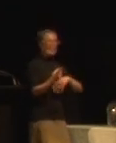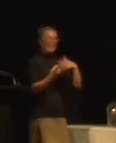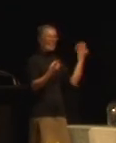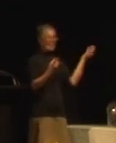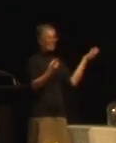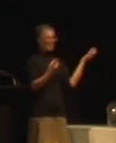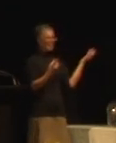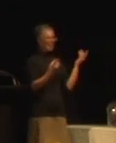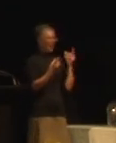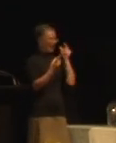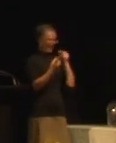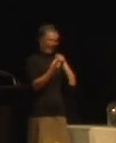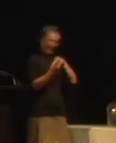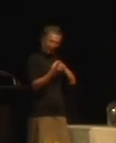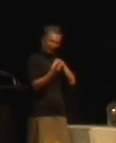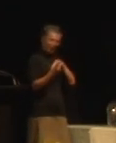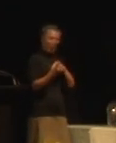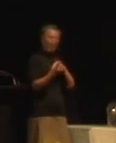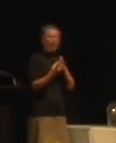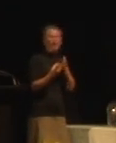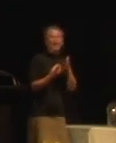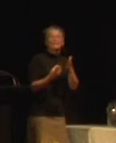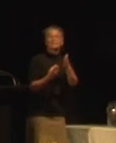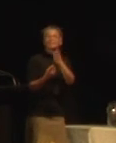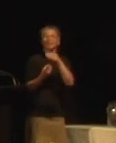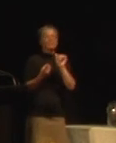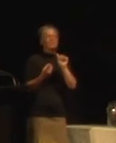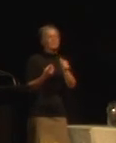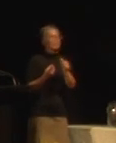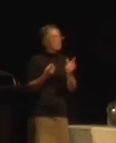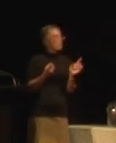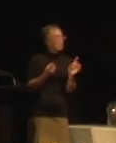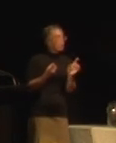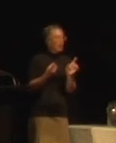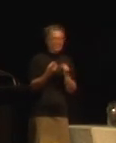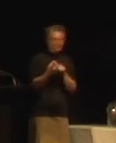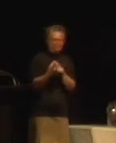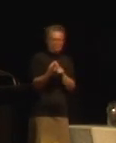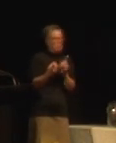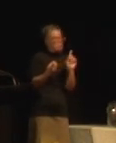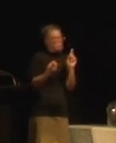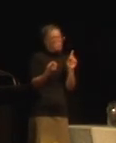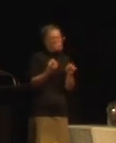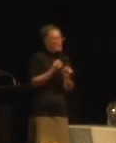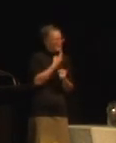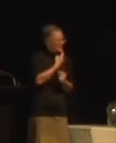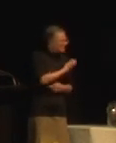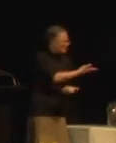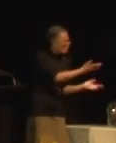your journey through Utipapa and the experience of visiting the museum, what could it do? What could make things better?